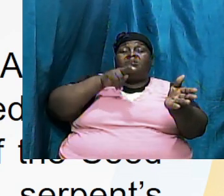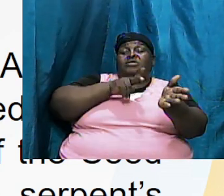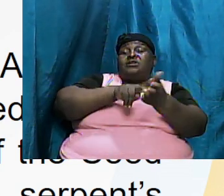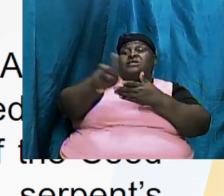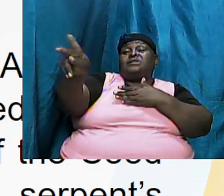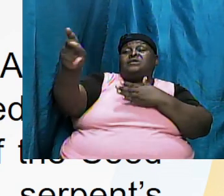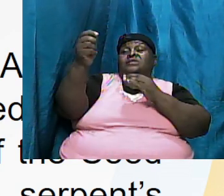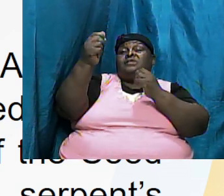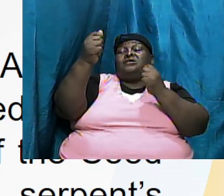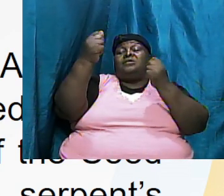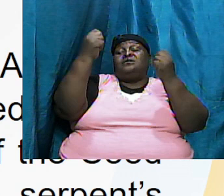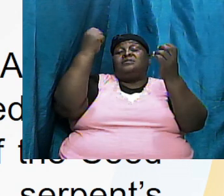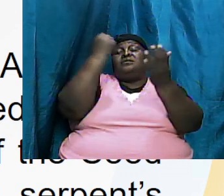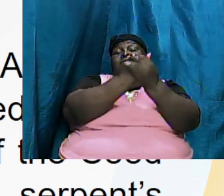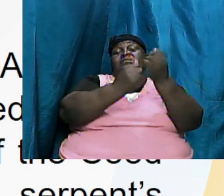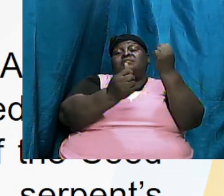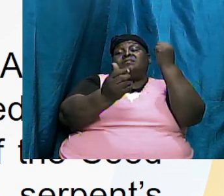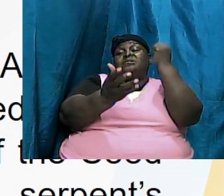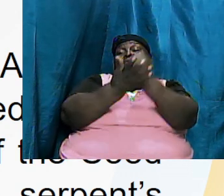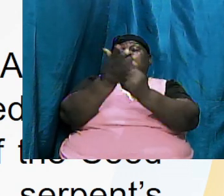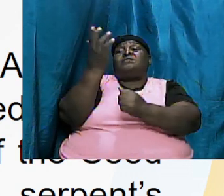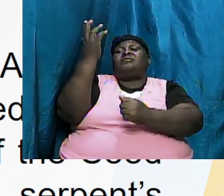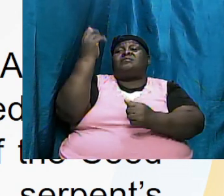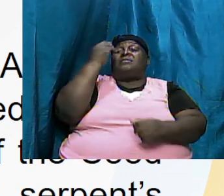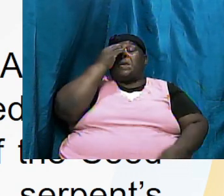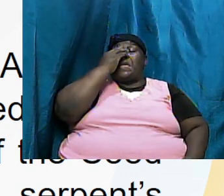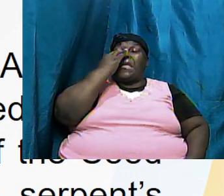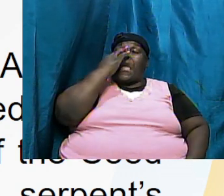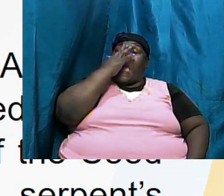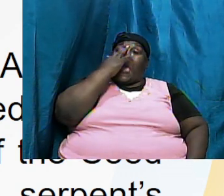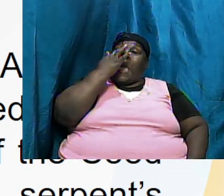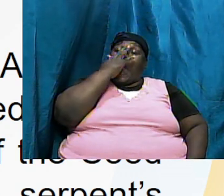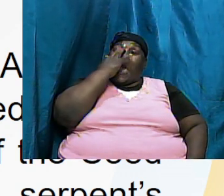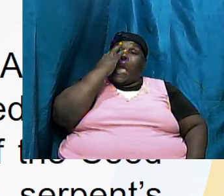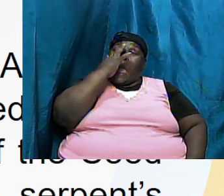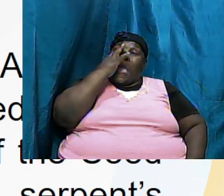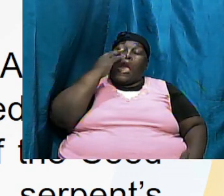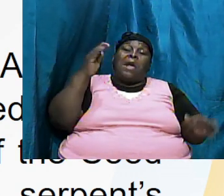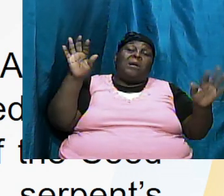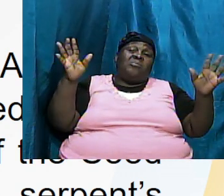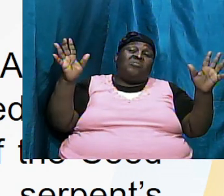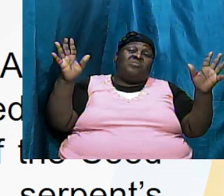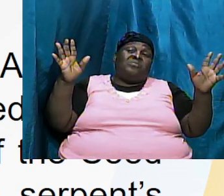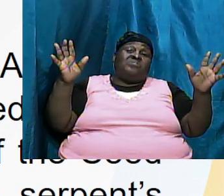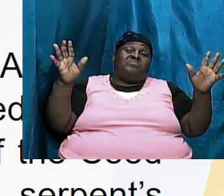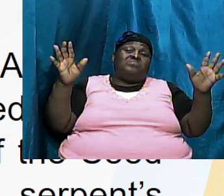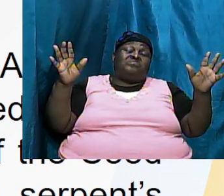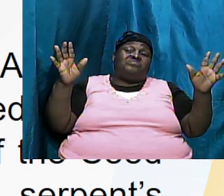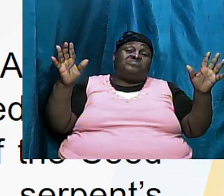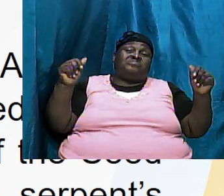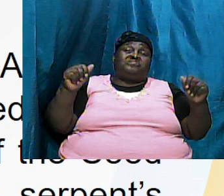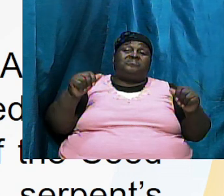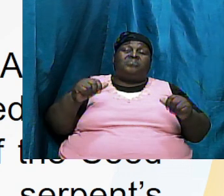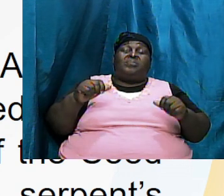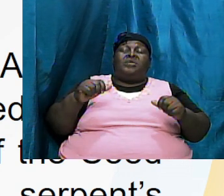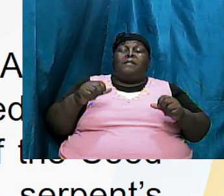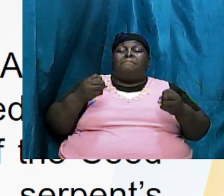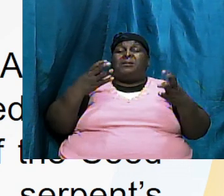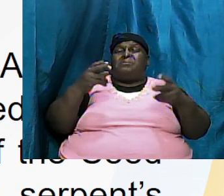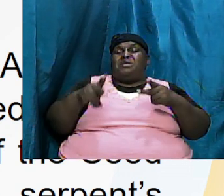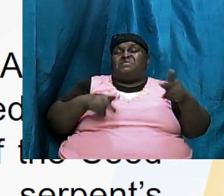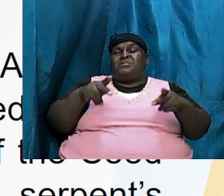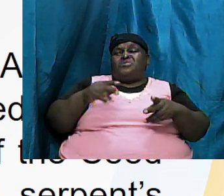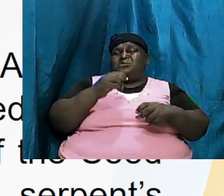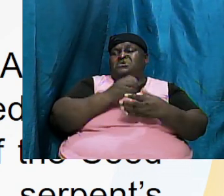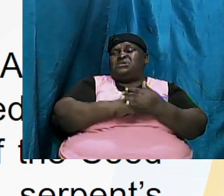sacrifice now a lot of folks haven't taken the time out to look deep